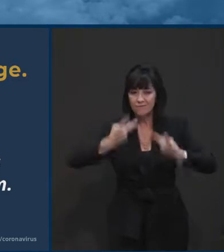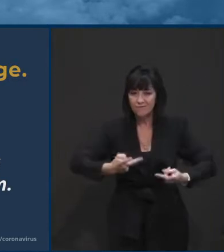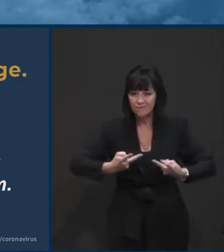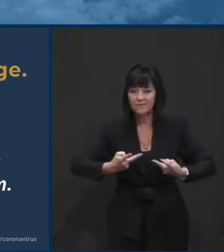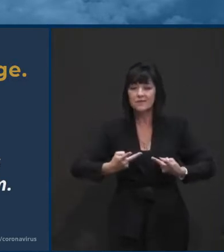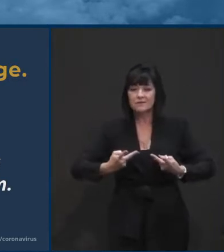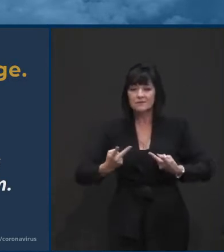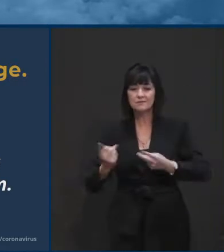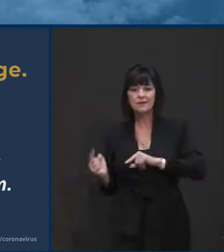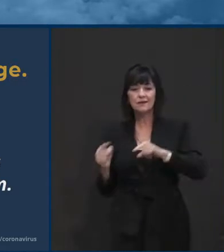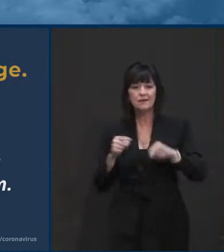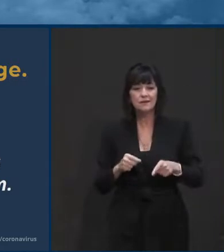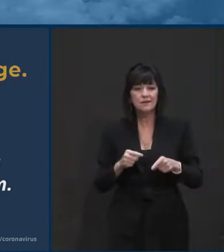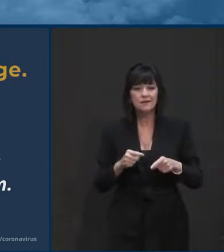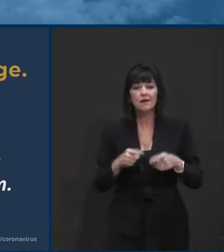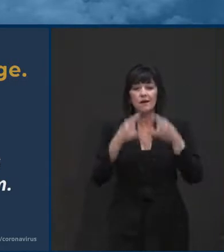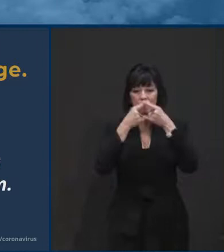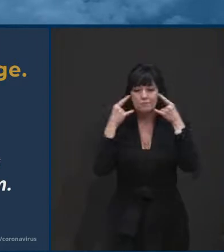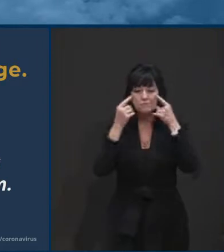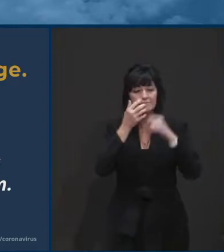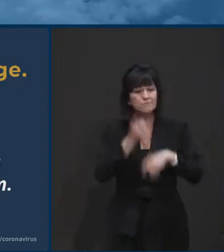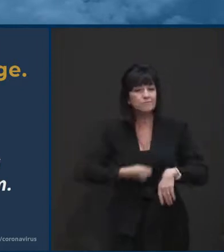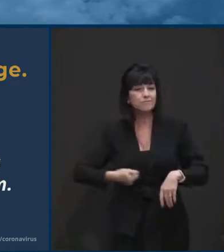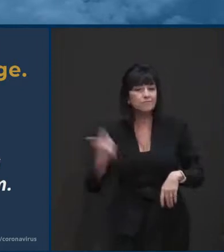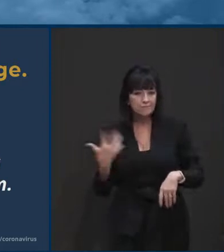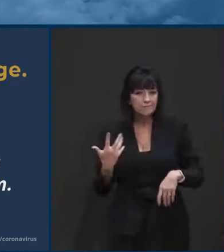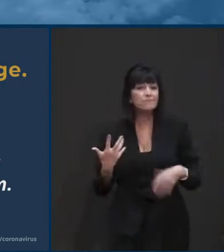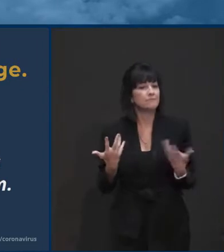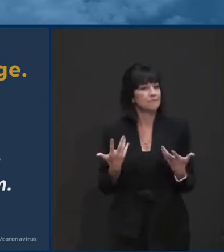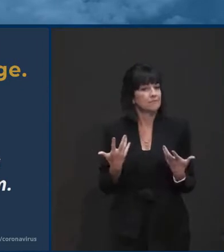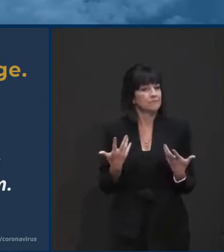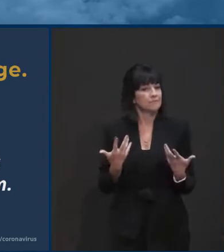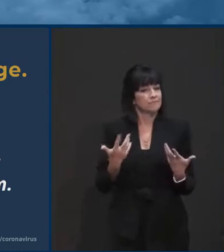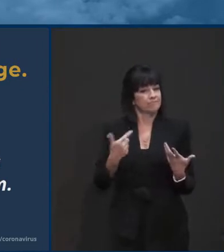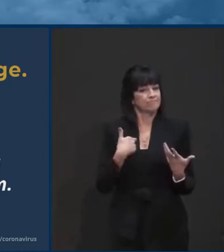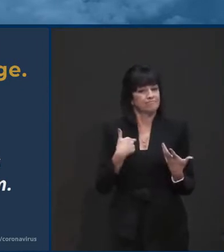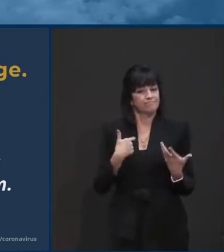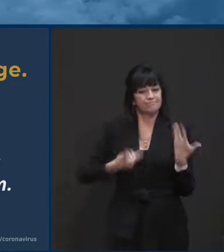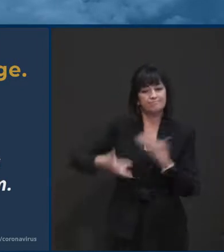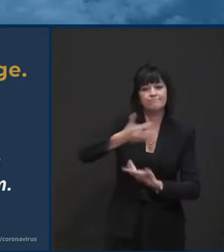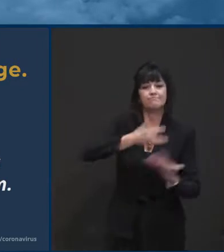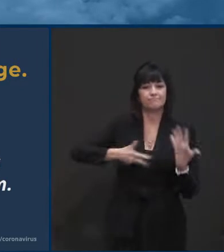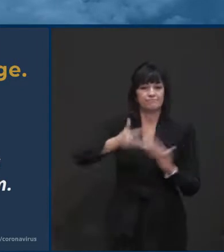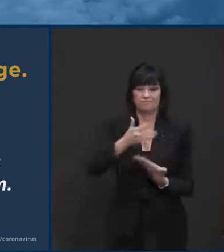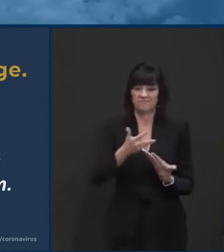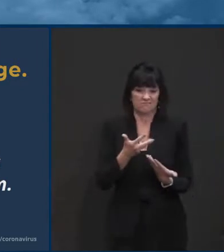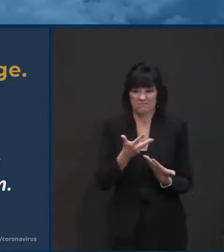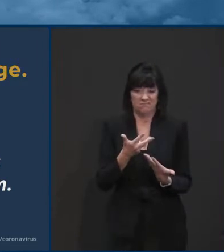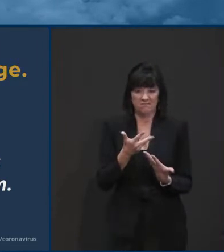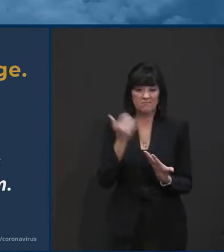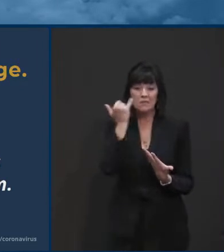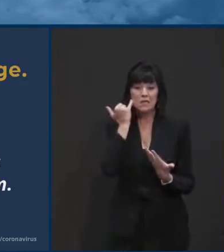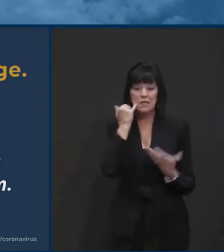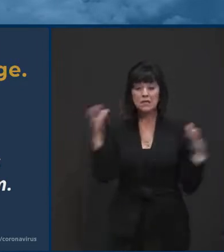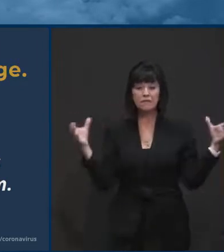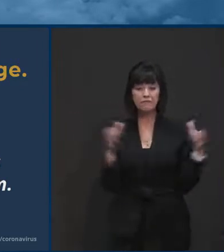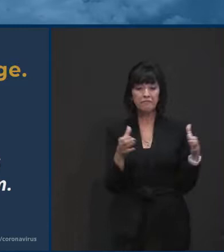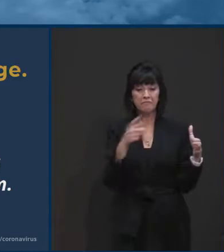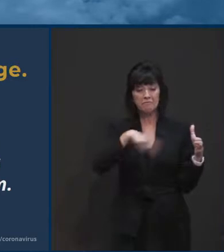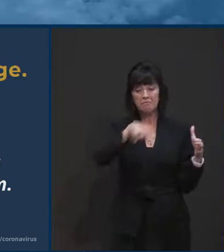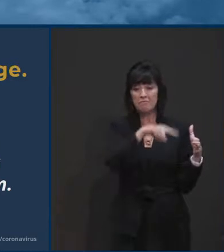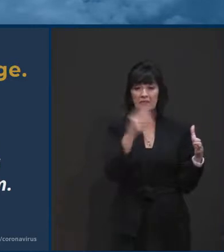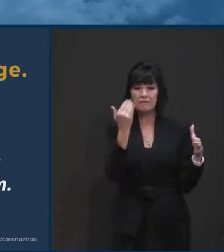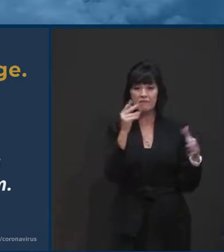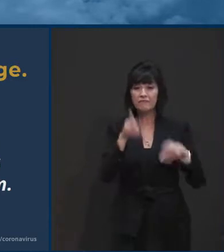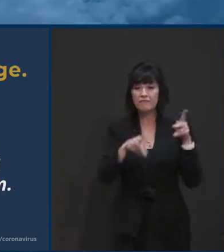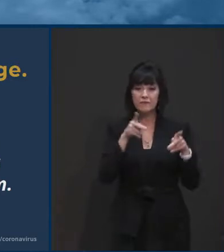exposing one group to another, and then spreading the virus, only takes one person to be positive for that exposure to result